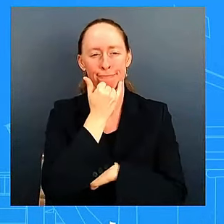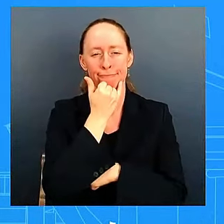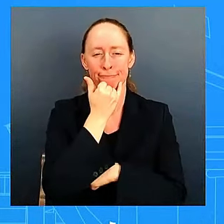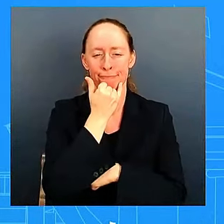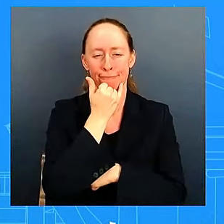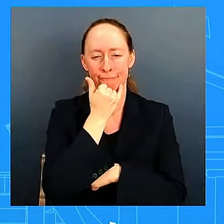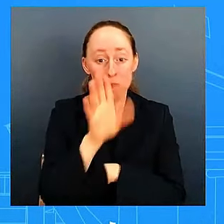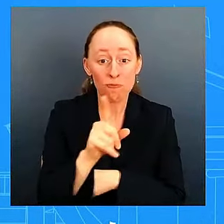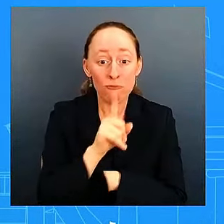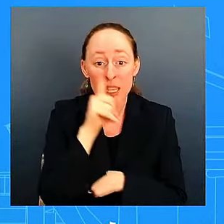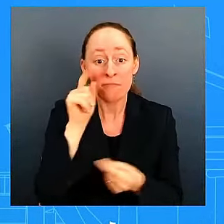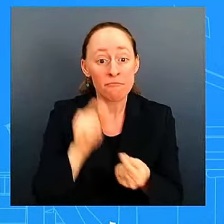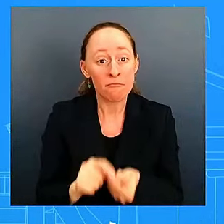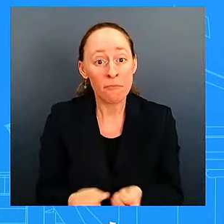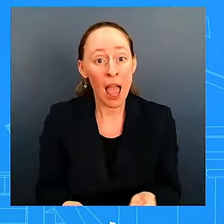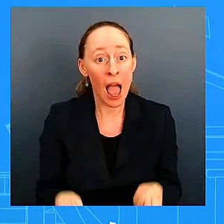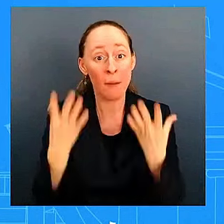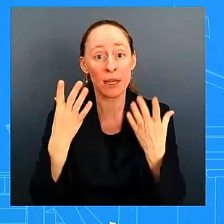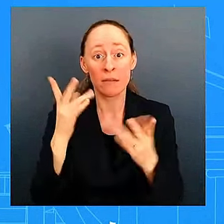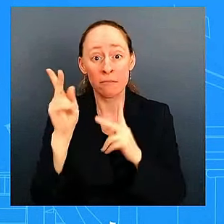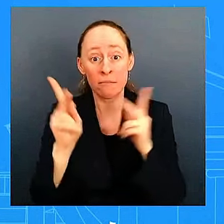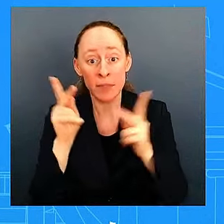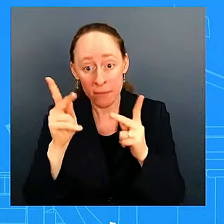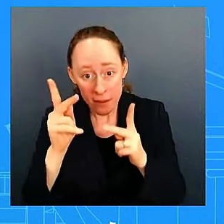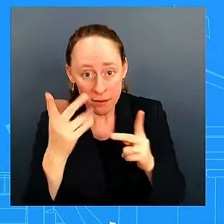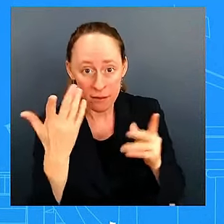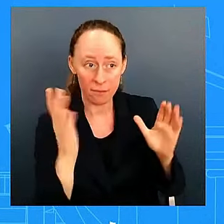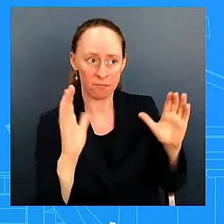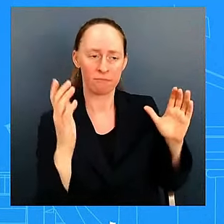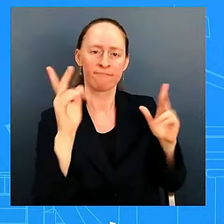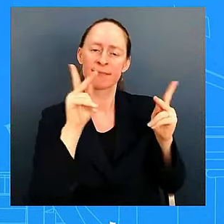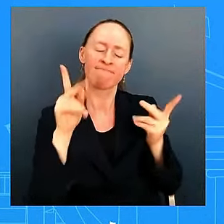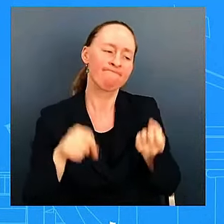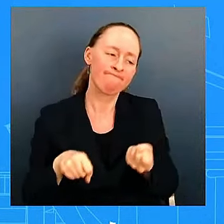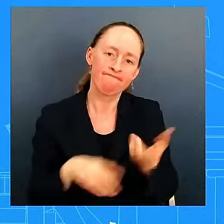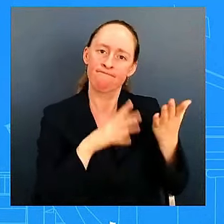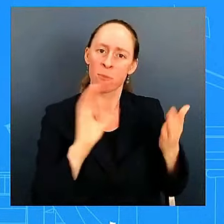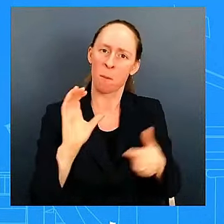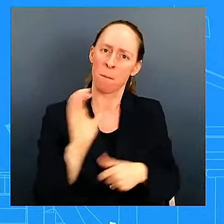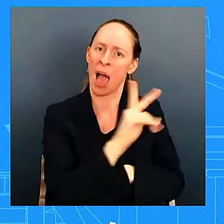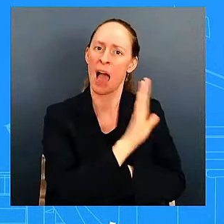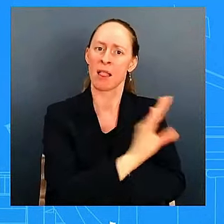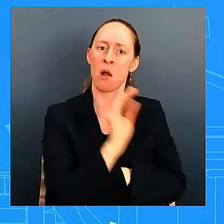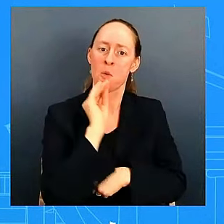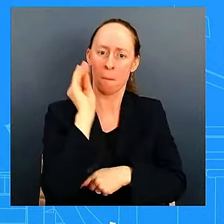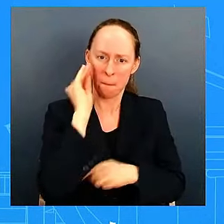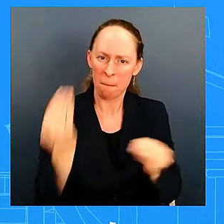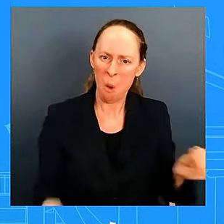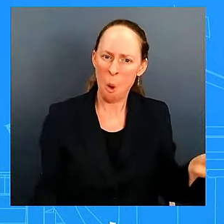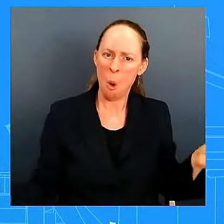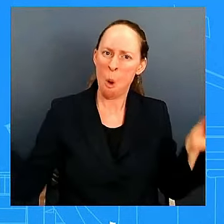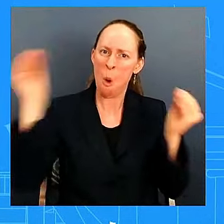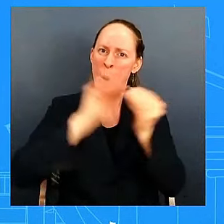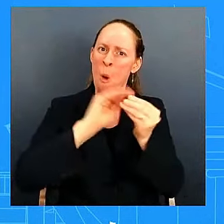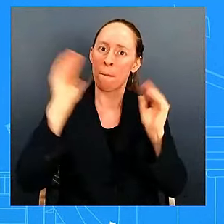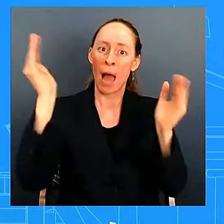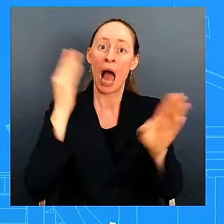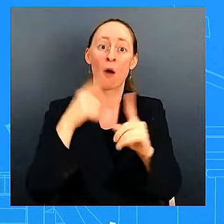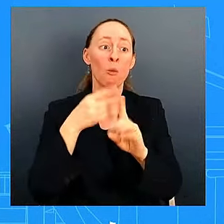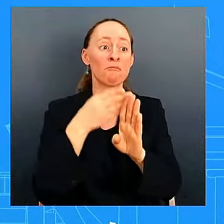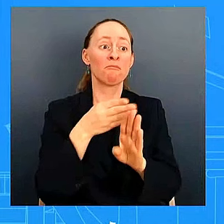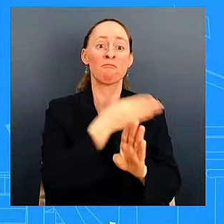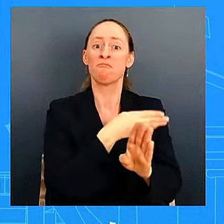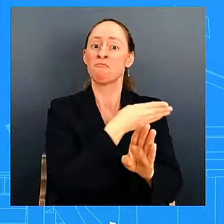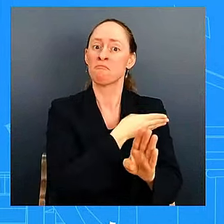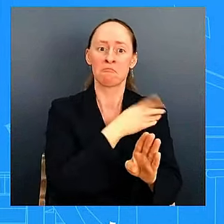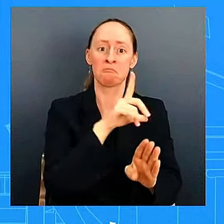since since uh 2010 if you look at it and if we're going to report something a